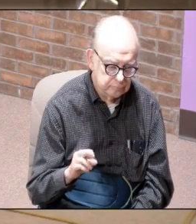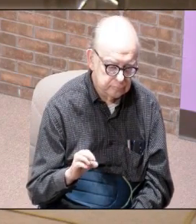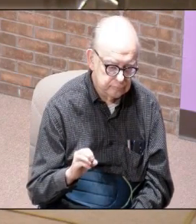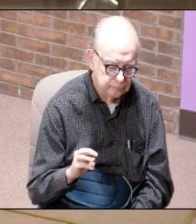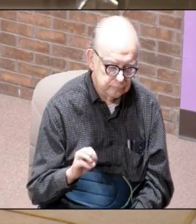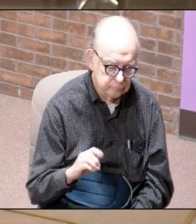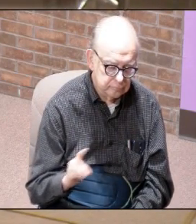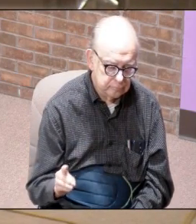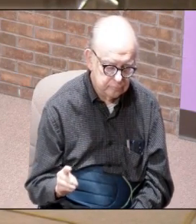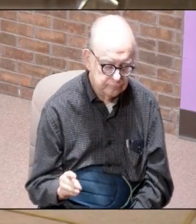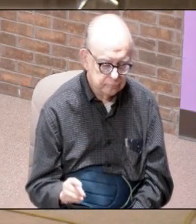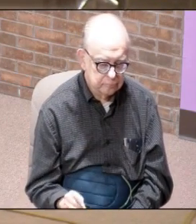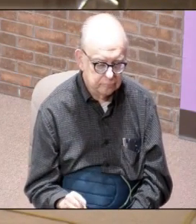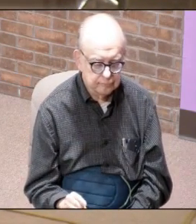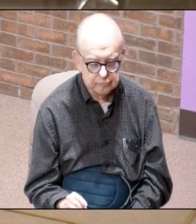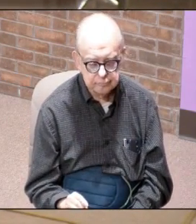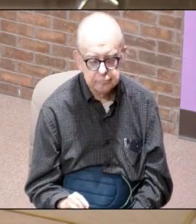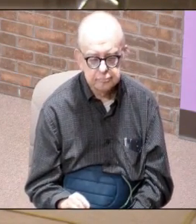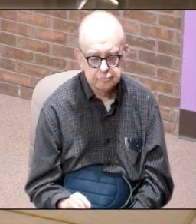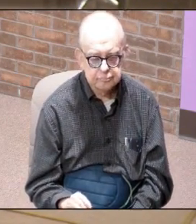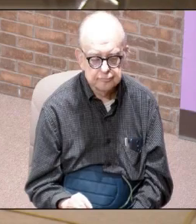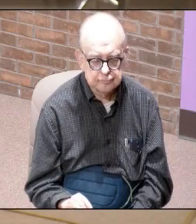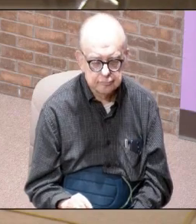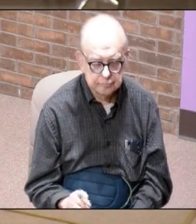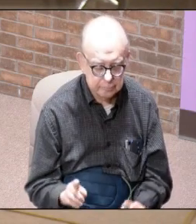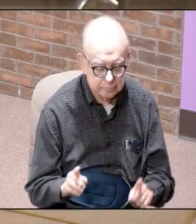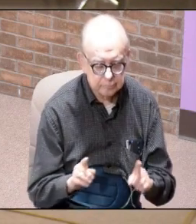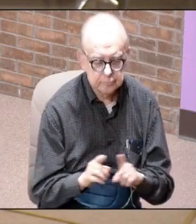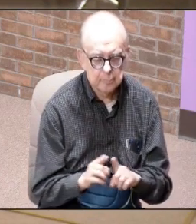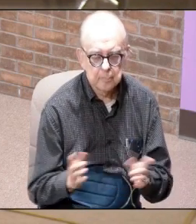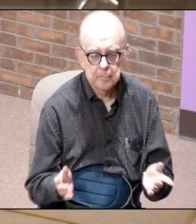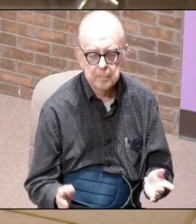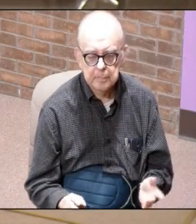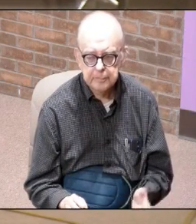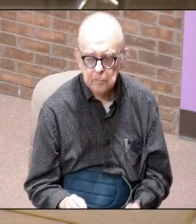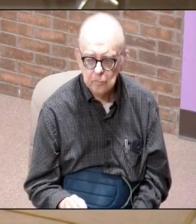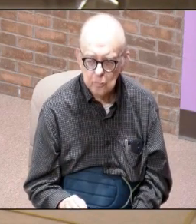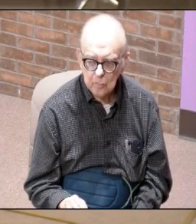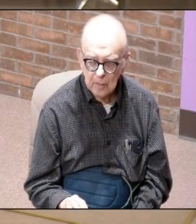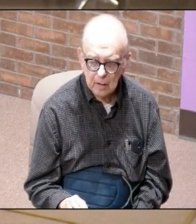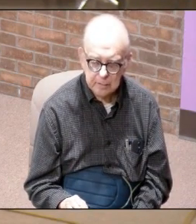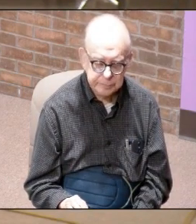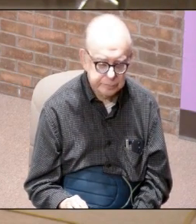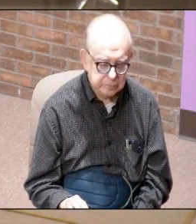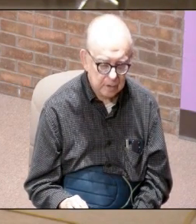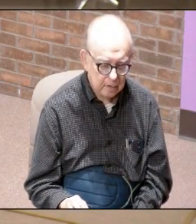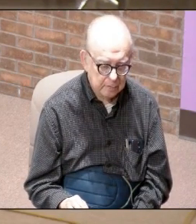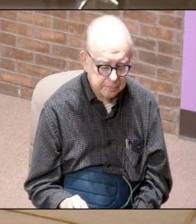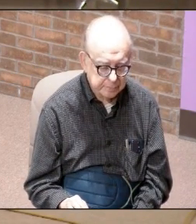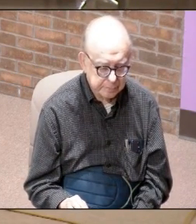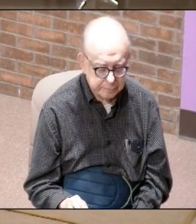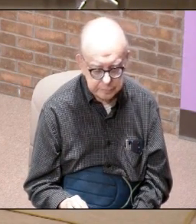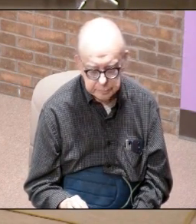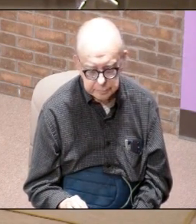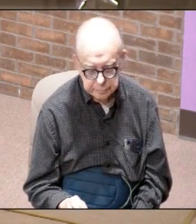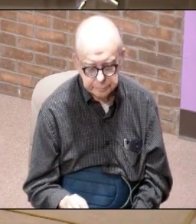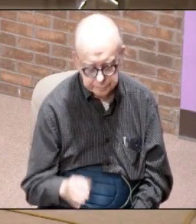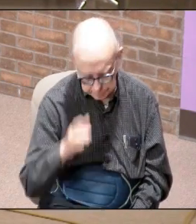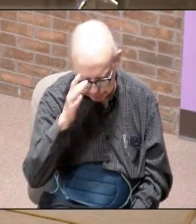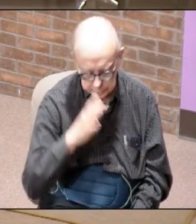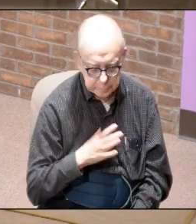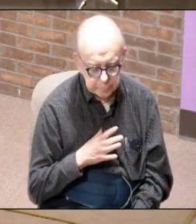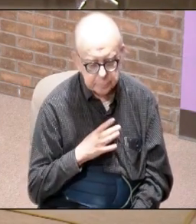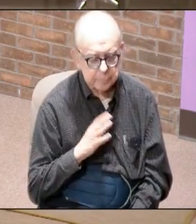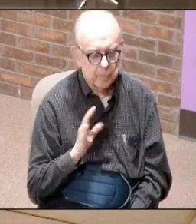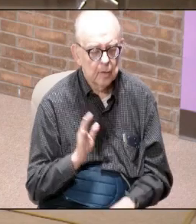guy from uh 10th avenue north uh also uh the the guy that's the leader of that was on the